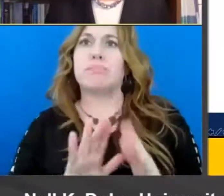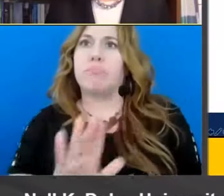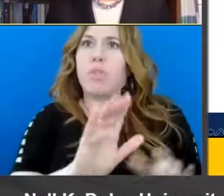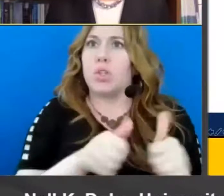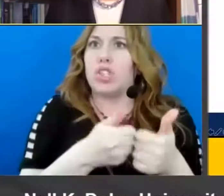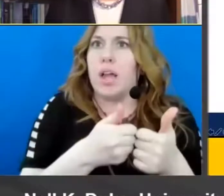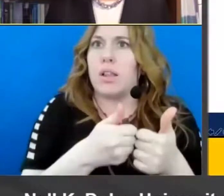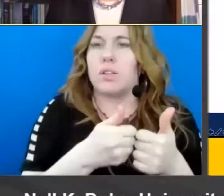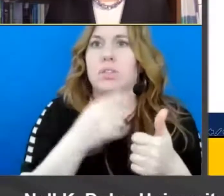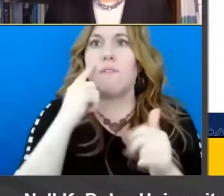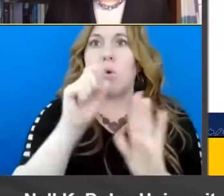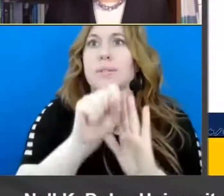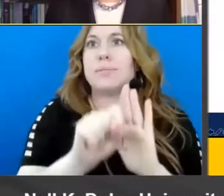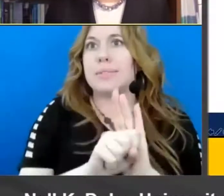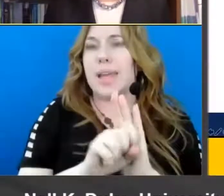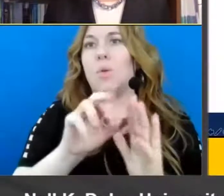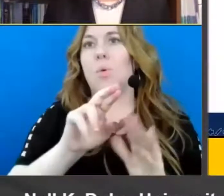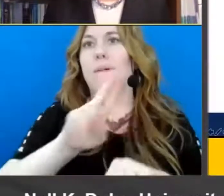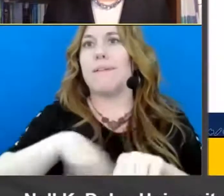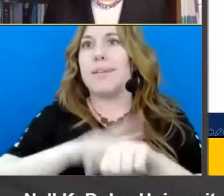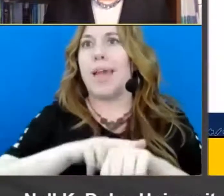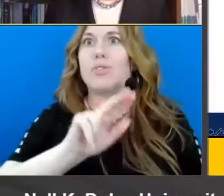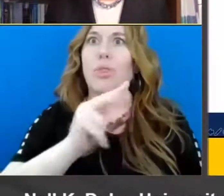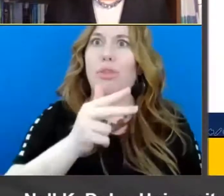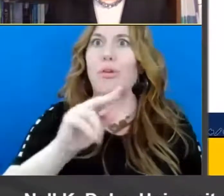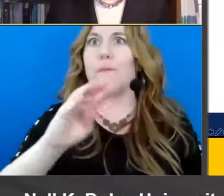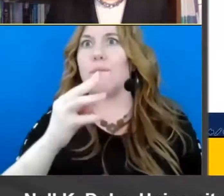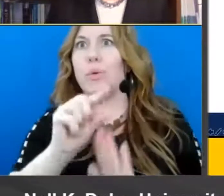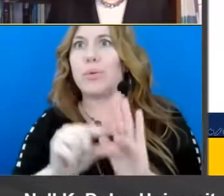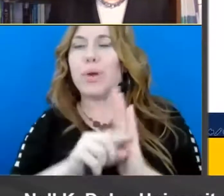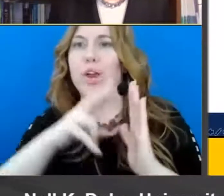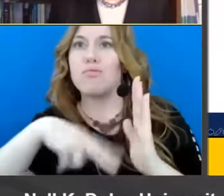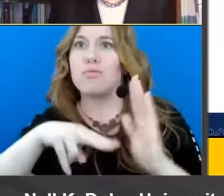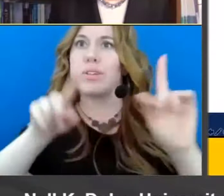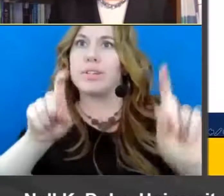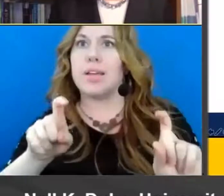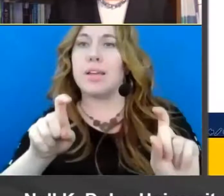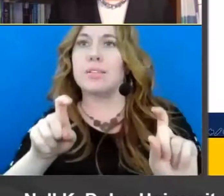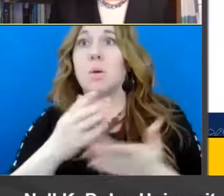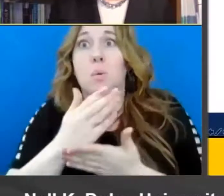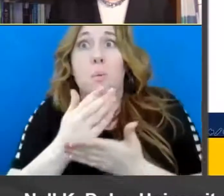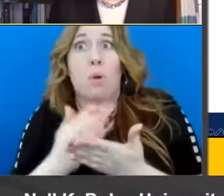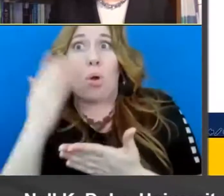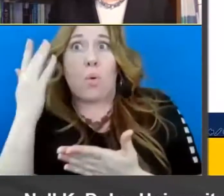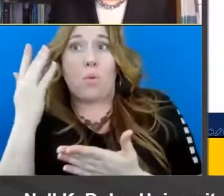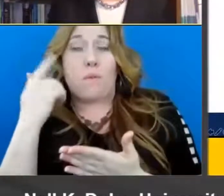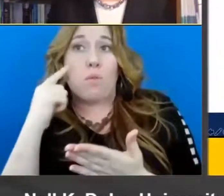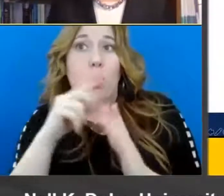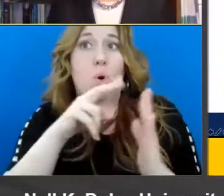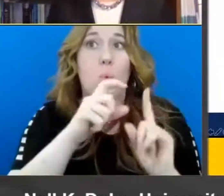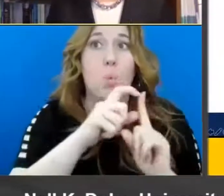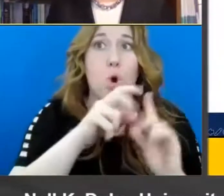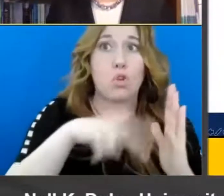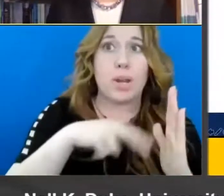with a state uh or a national third or fourth grade reading test are um partly in word reading and partly in